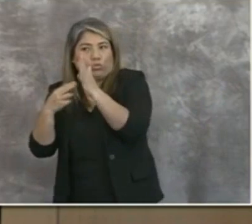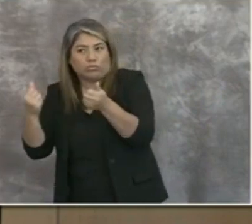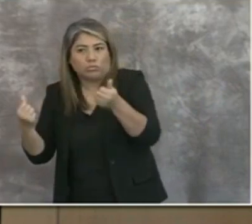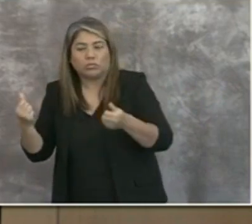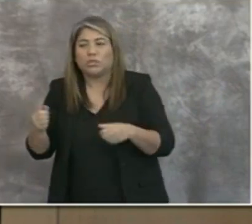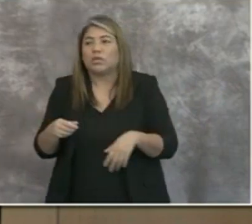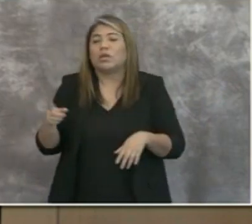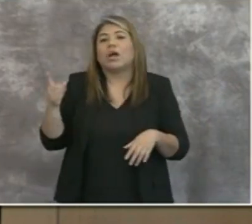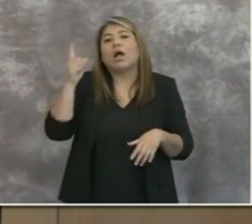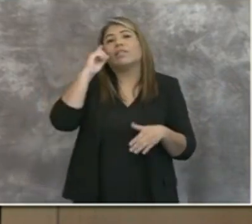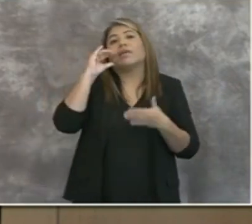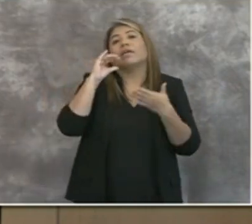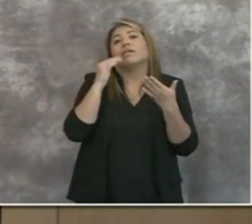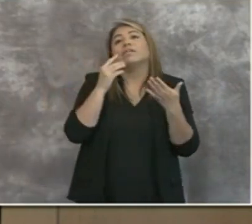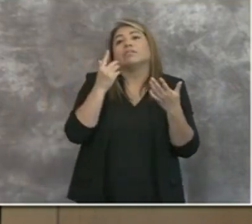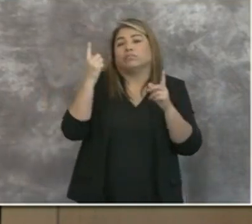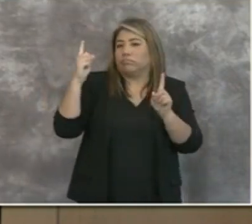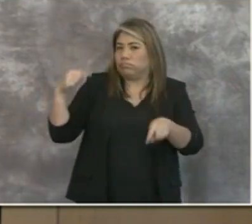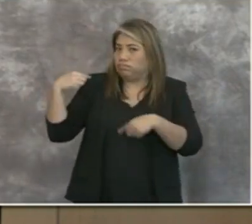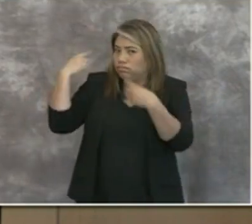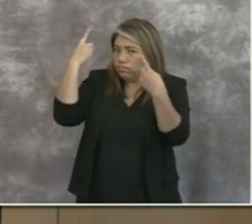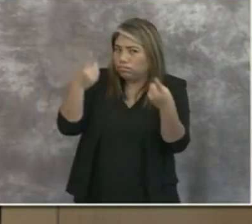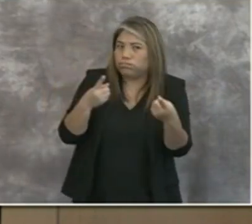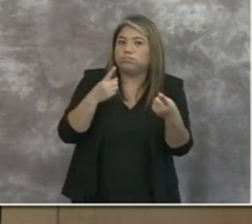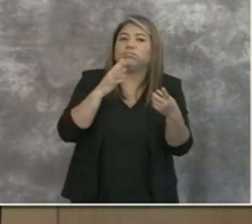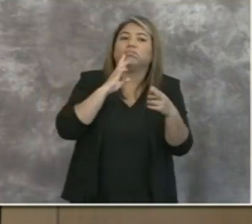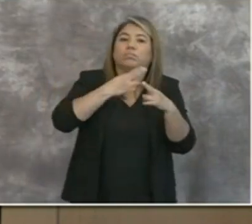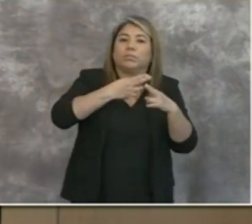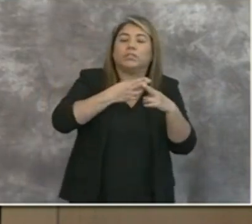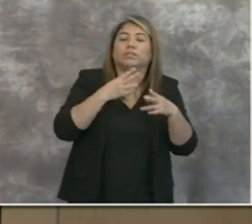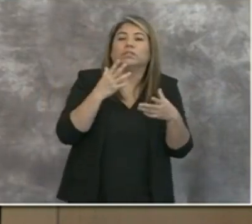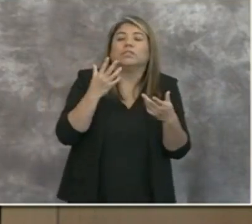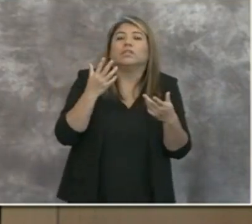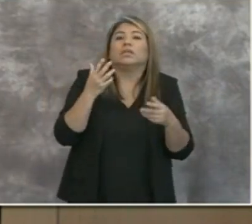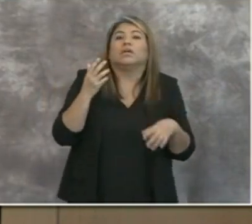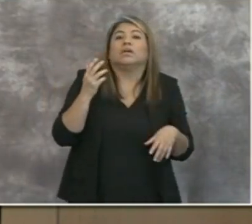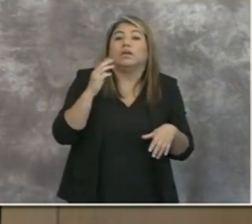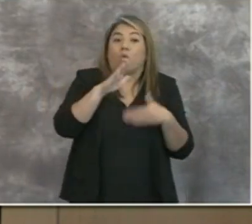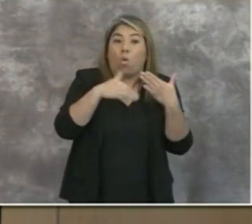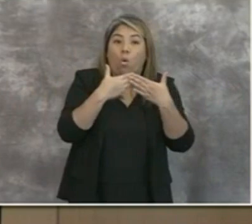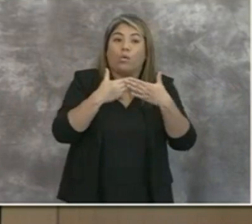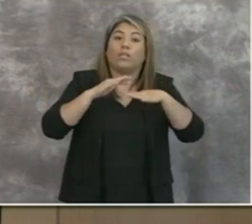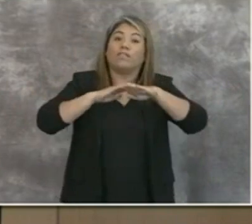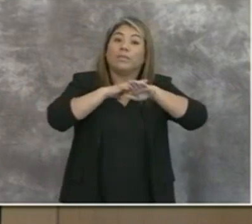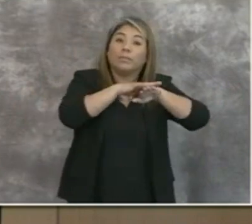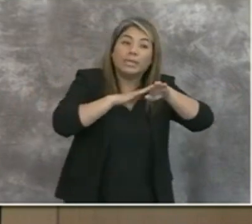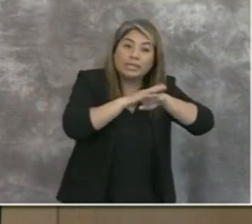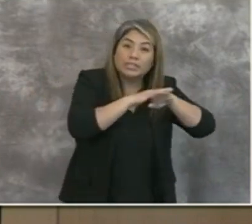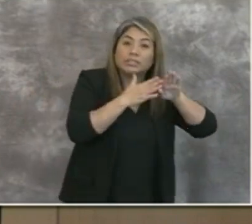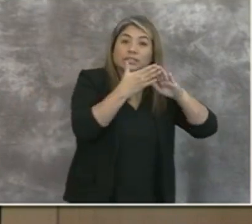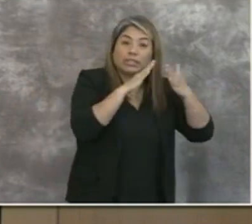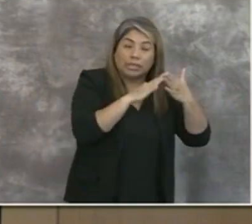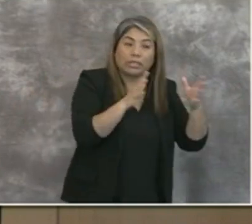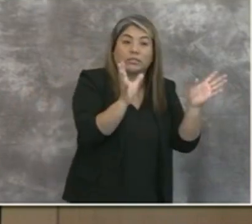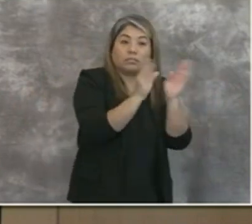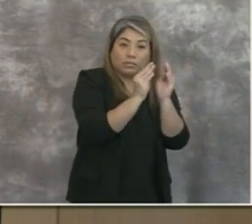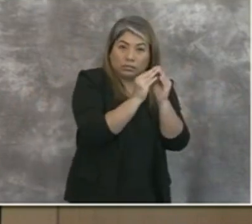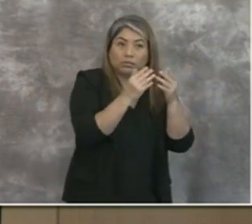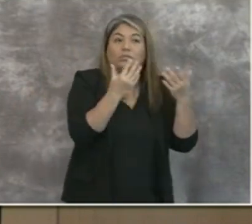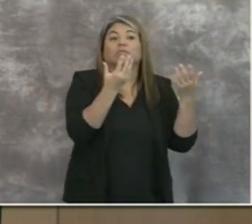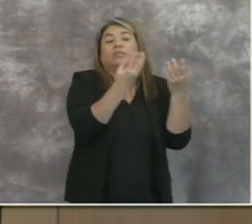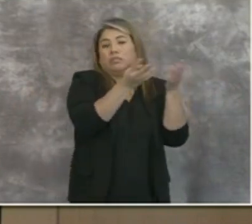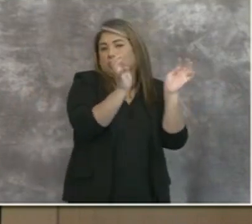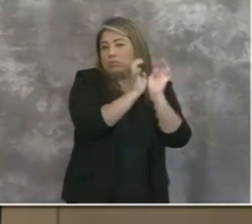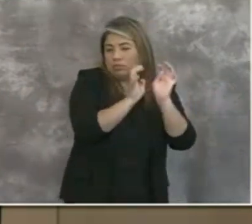that, as has been stated earlier, all of the beach cities got together and